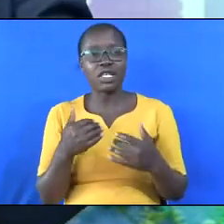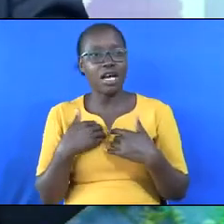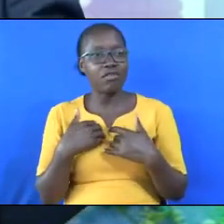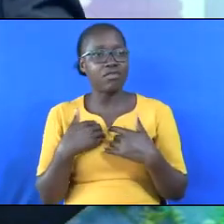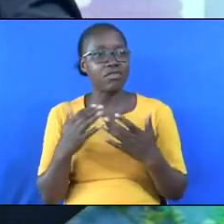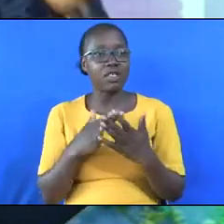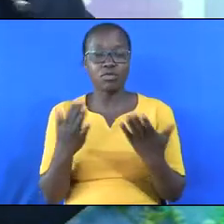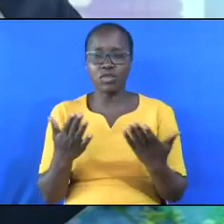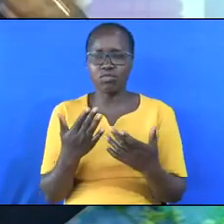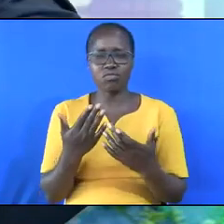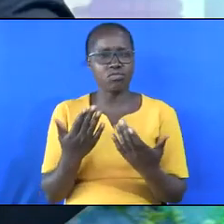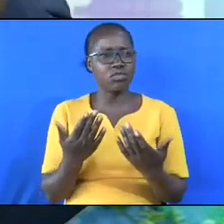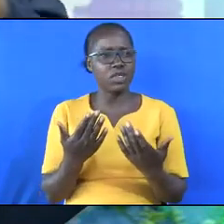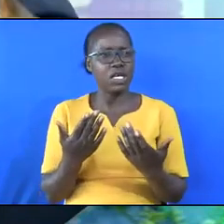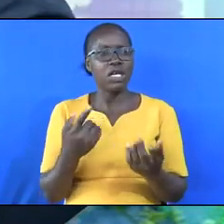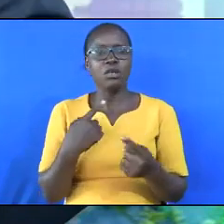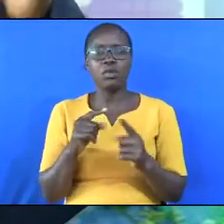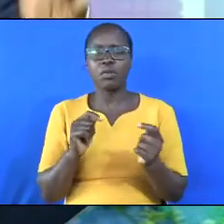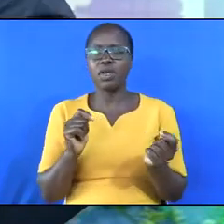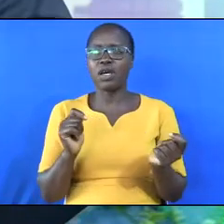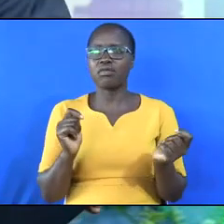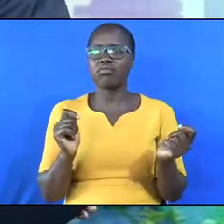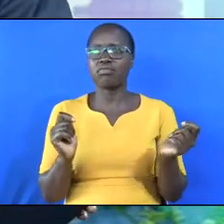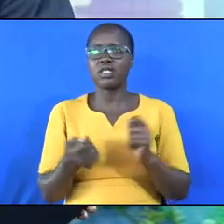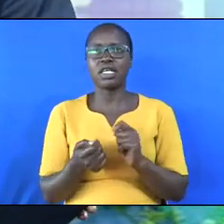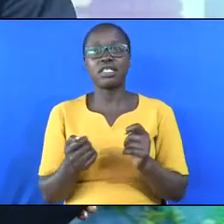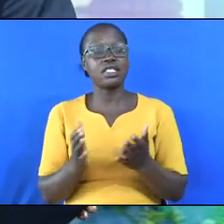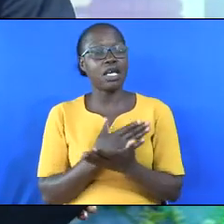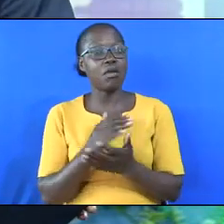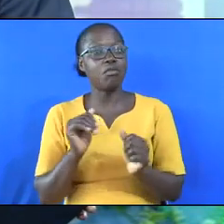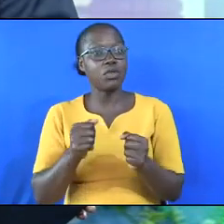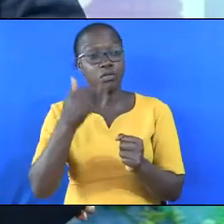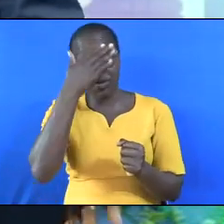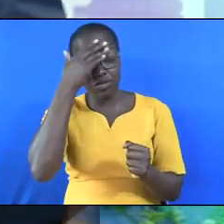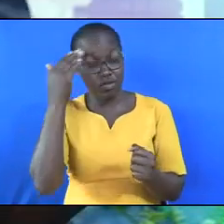on because if you have to turn our brain on, some of us may forget.